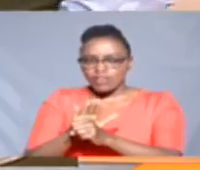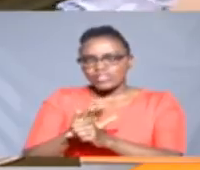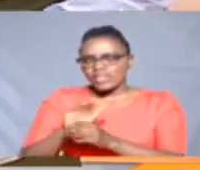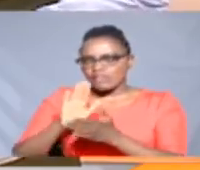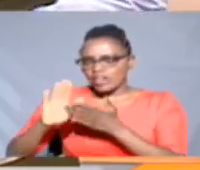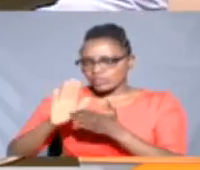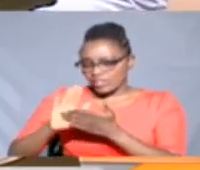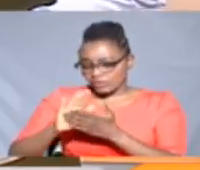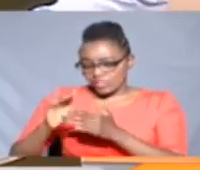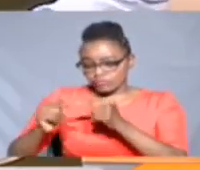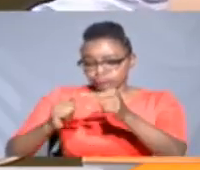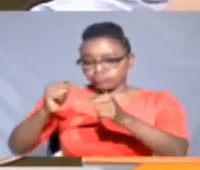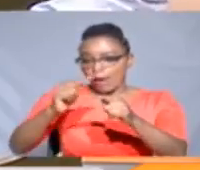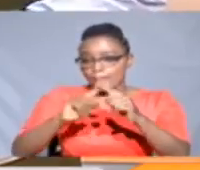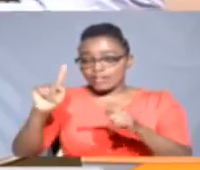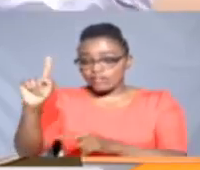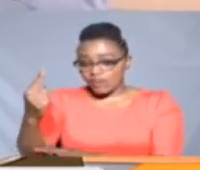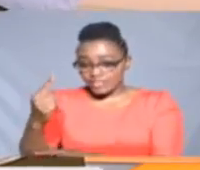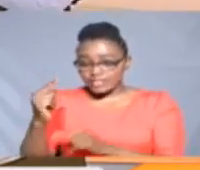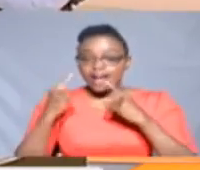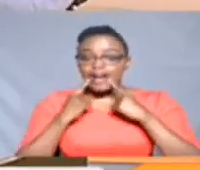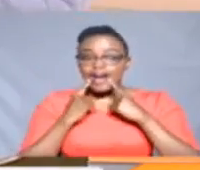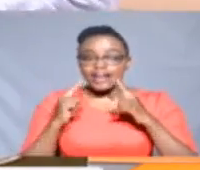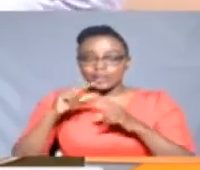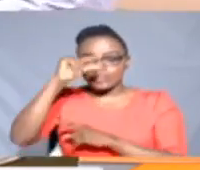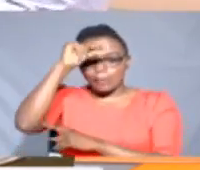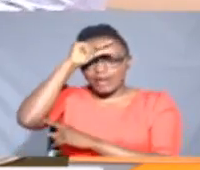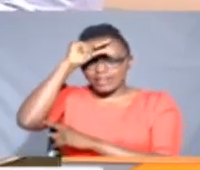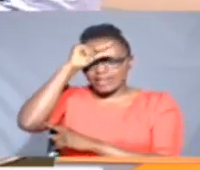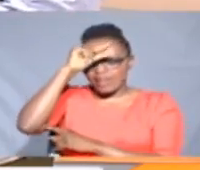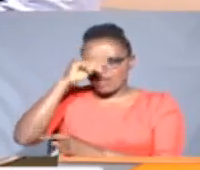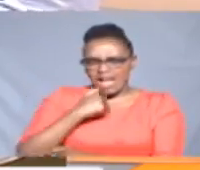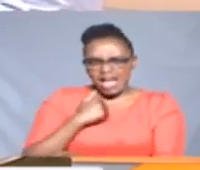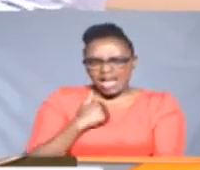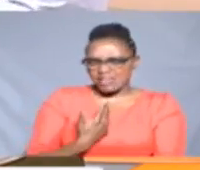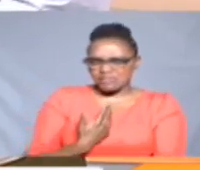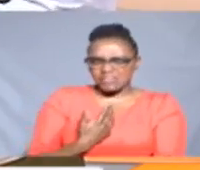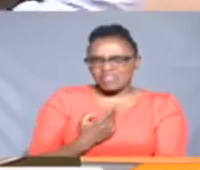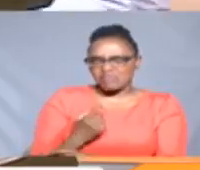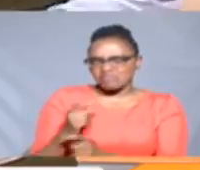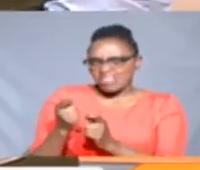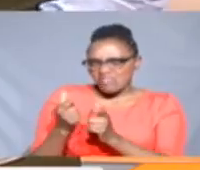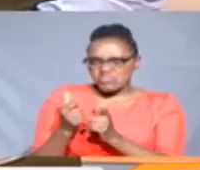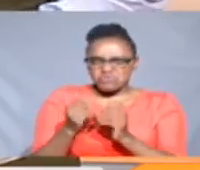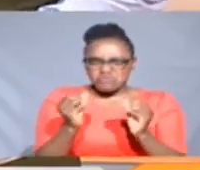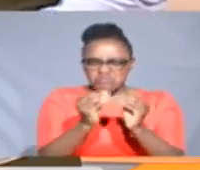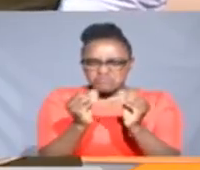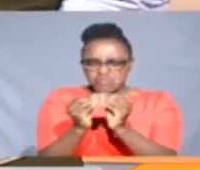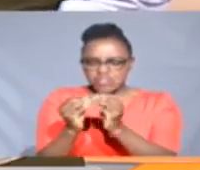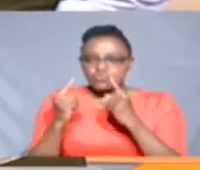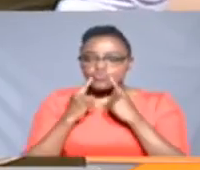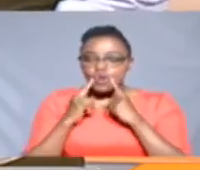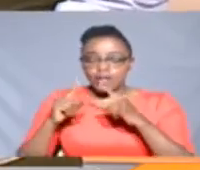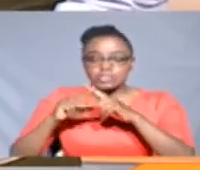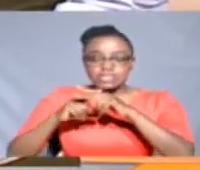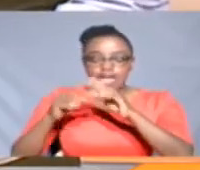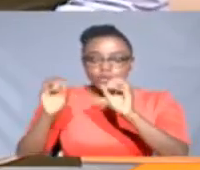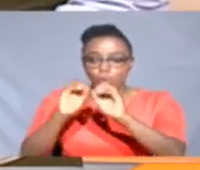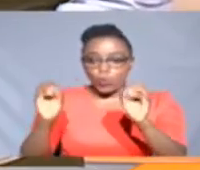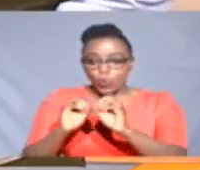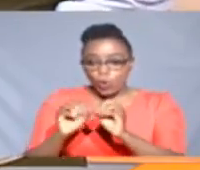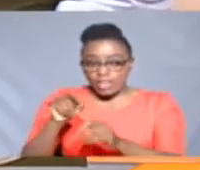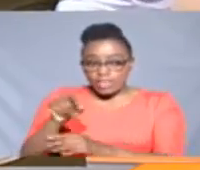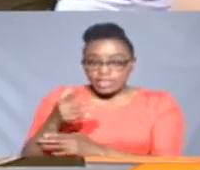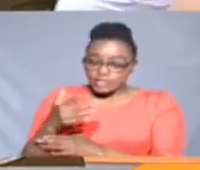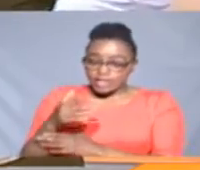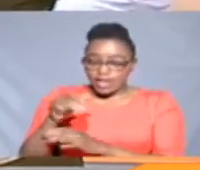quick succession. But after the first announcement, the government has held quite a number of briefings, not to announce the commencement of the